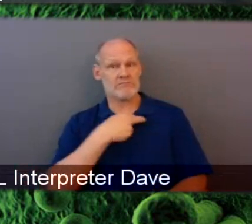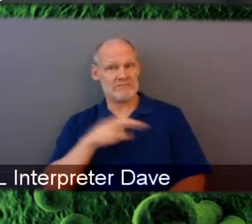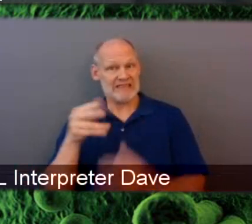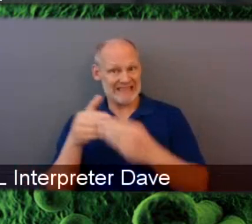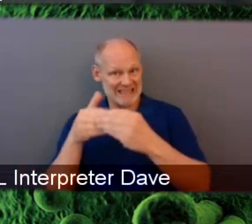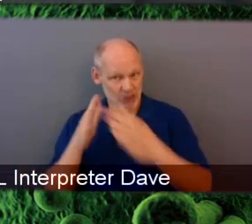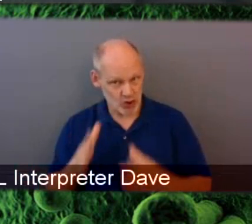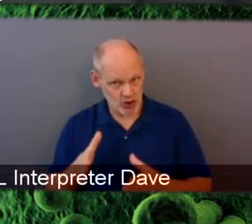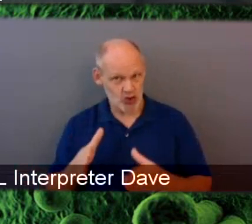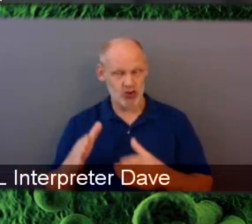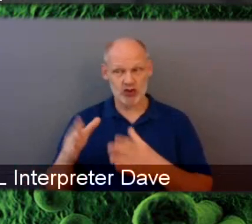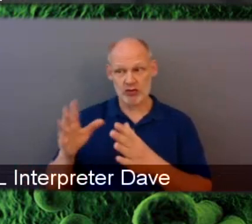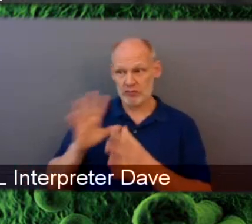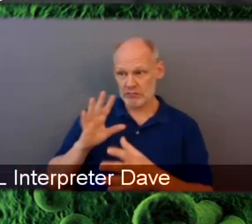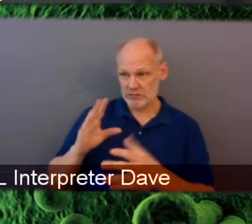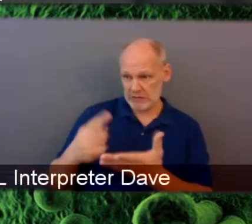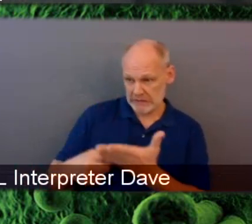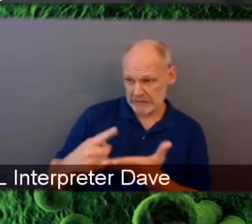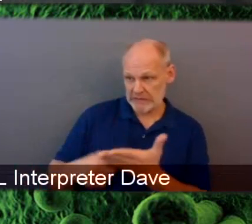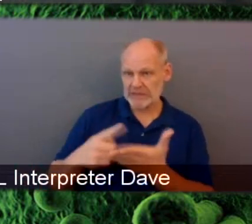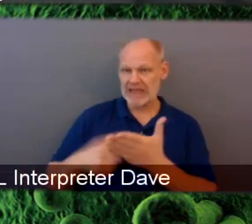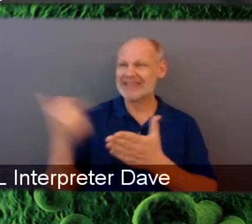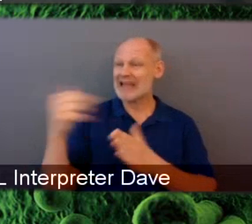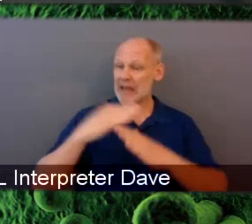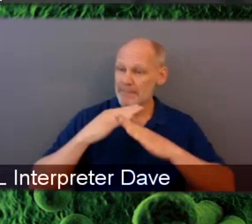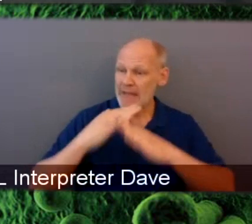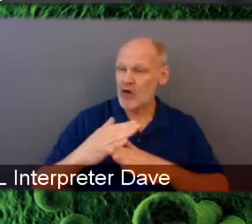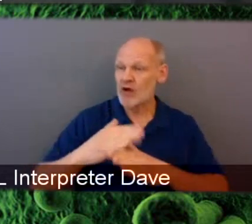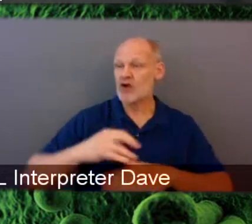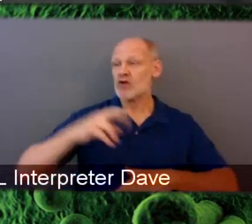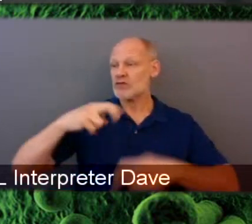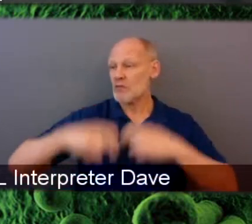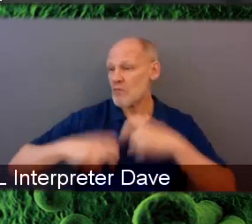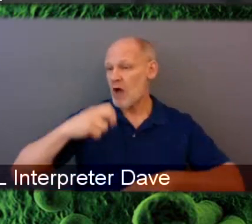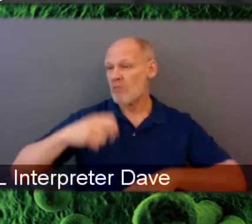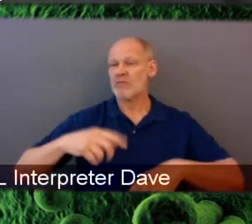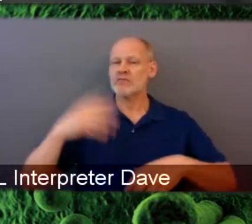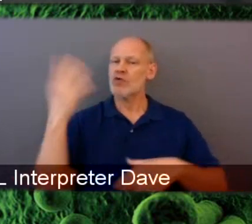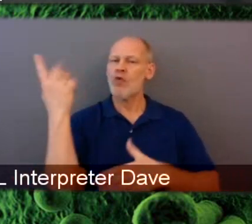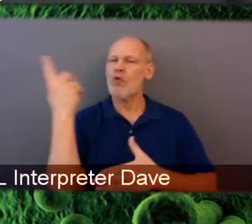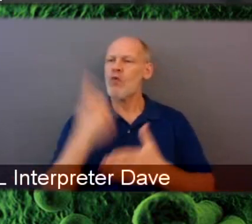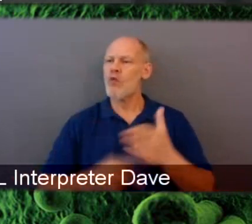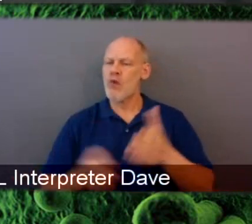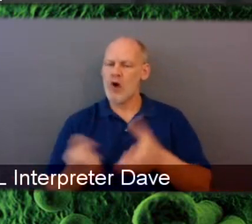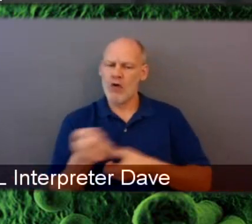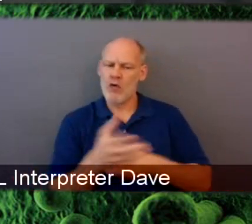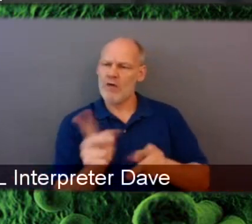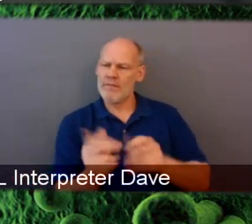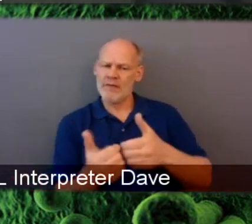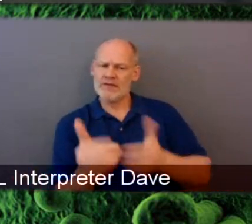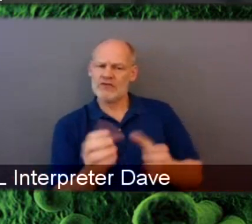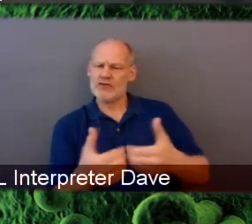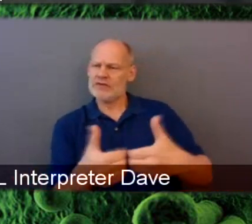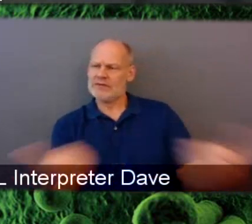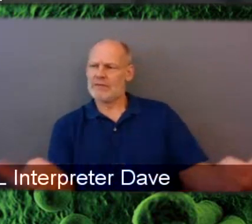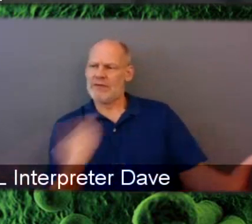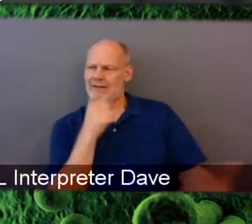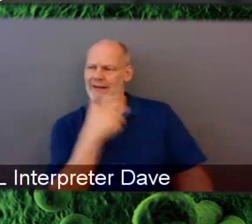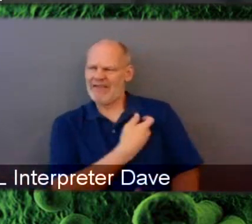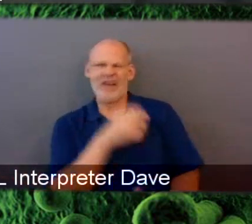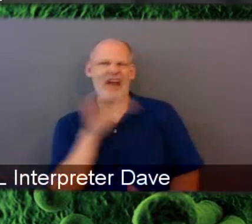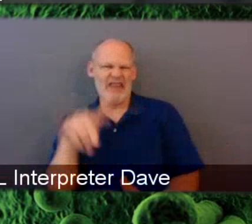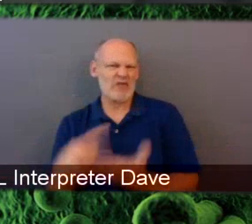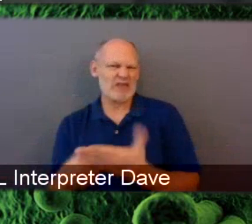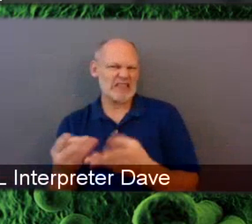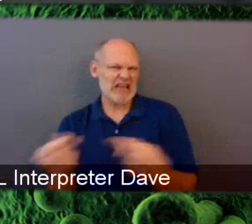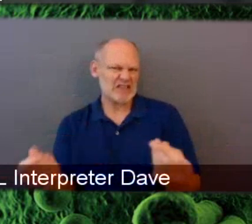or concerns related to specific faiths. So, yeah, we it's a remarkable program. And I'm very honored to be